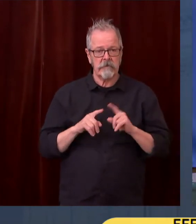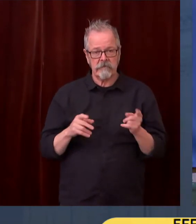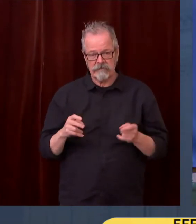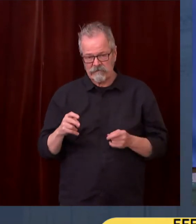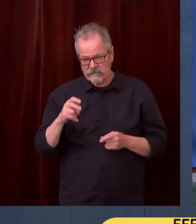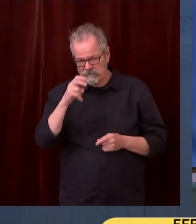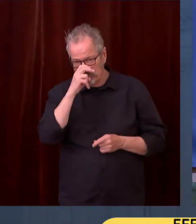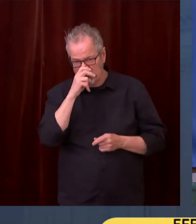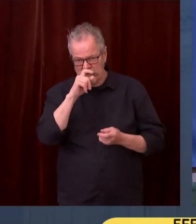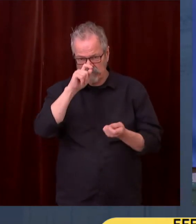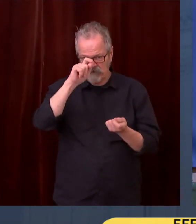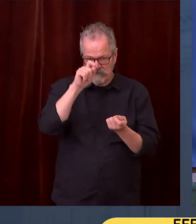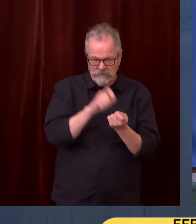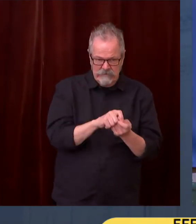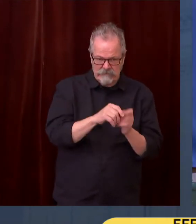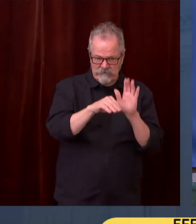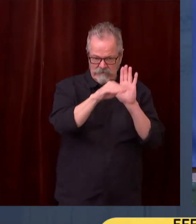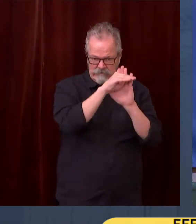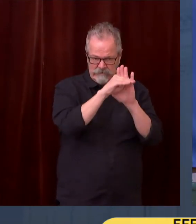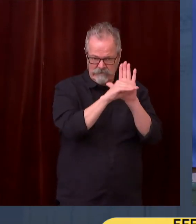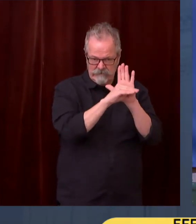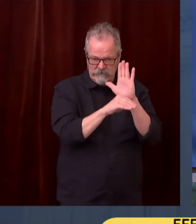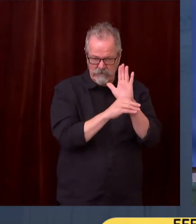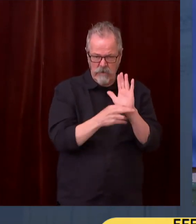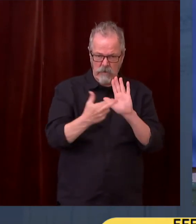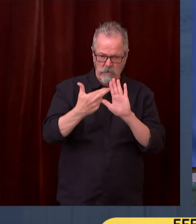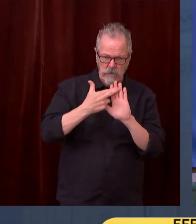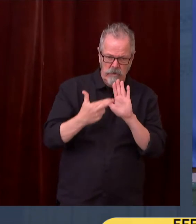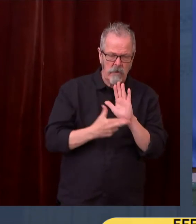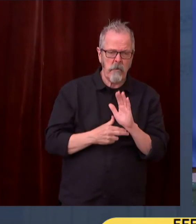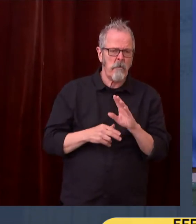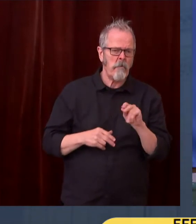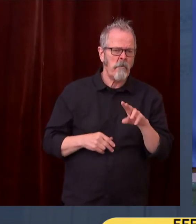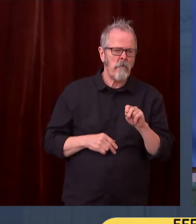just want to provoke more ambition at the moment during this session.